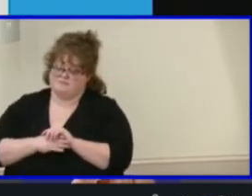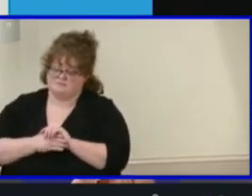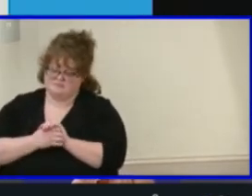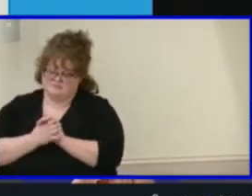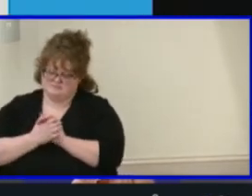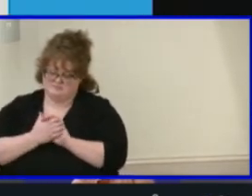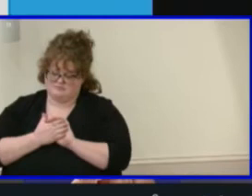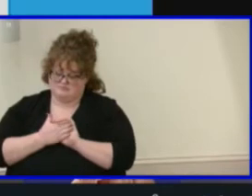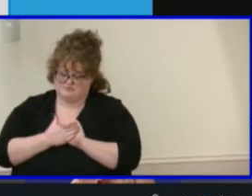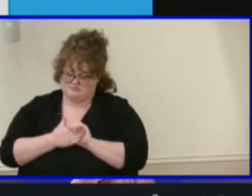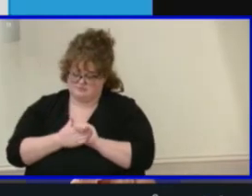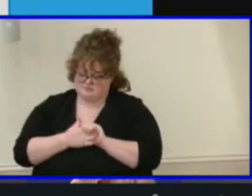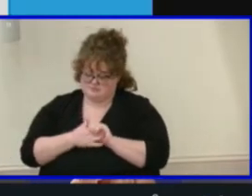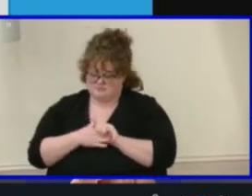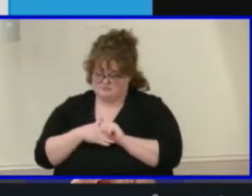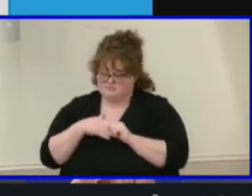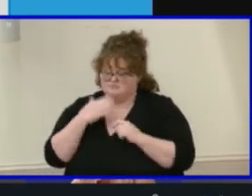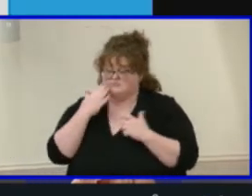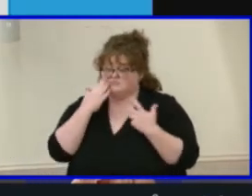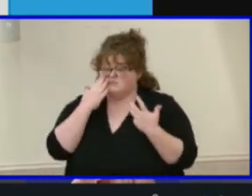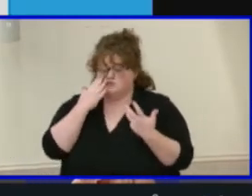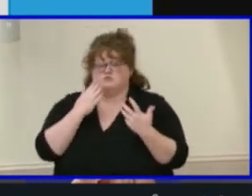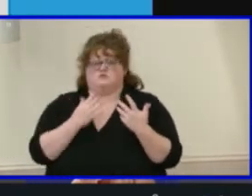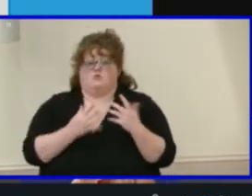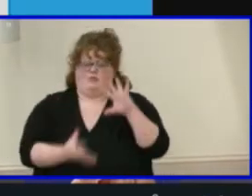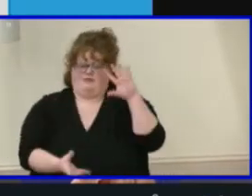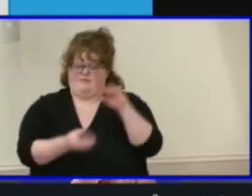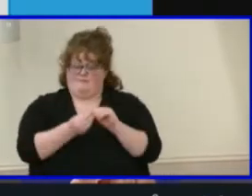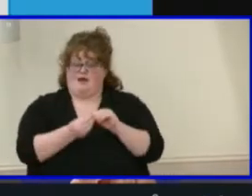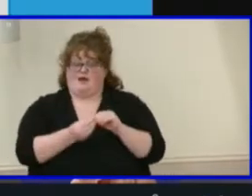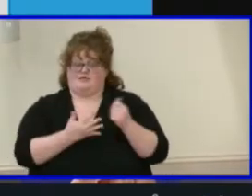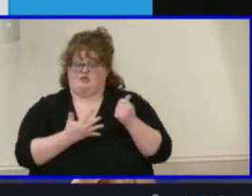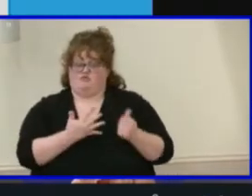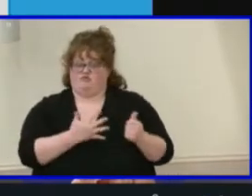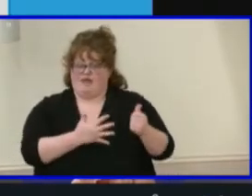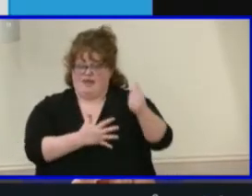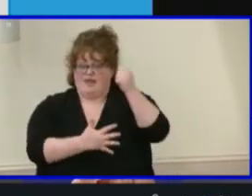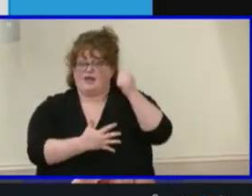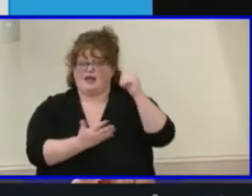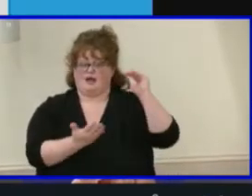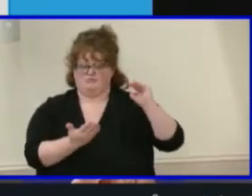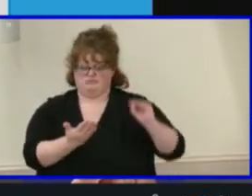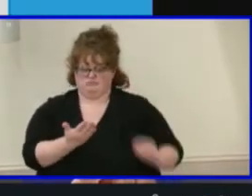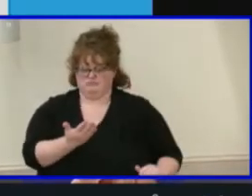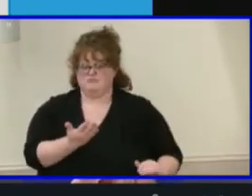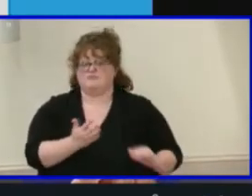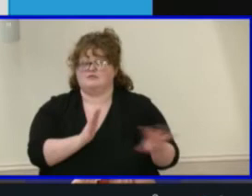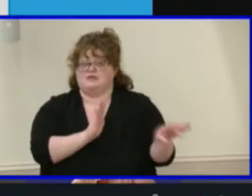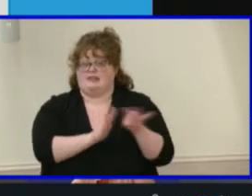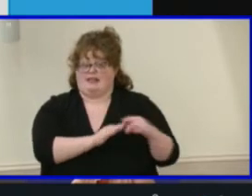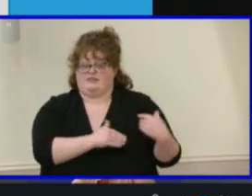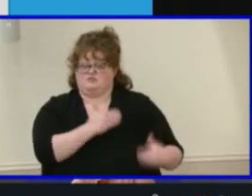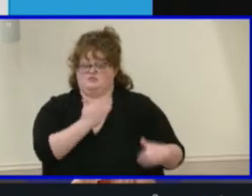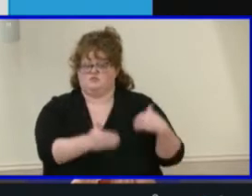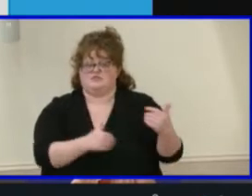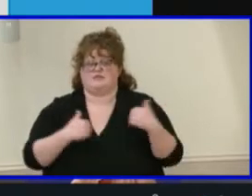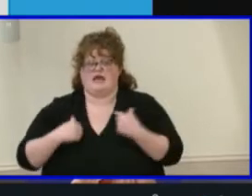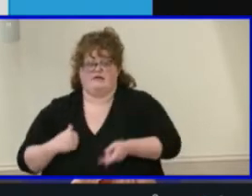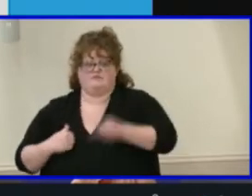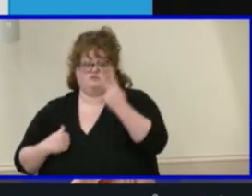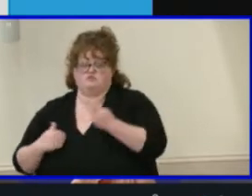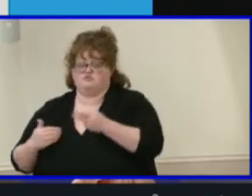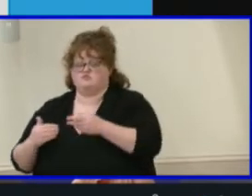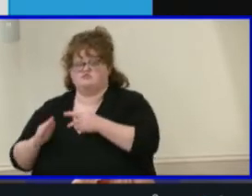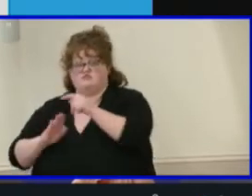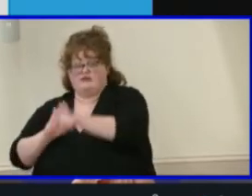We are then selected based on composite ranking in two-phase process. Phase one